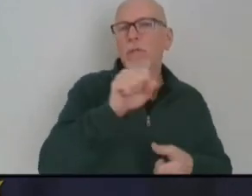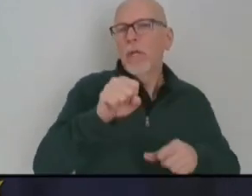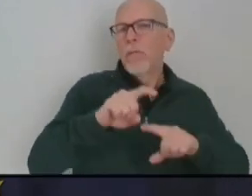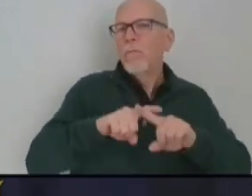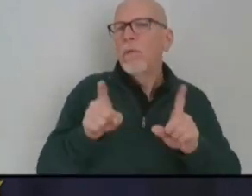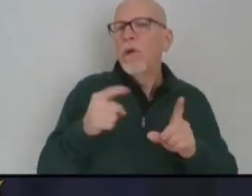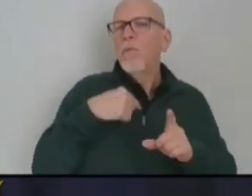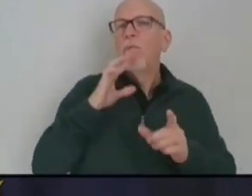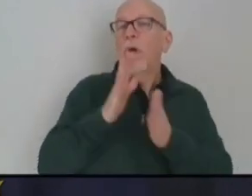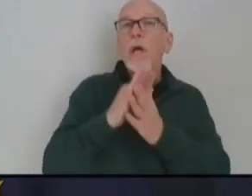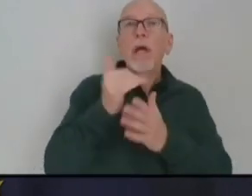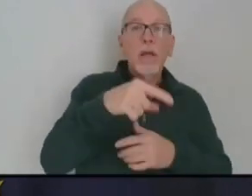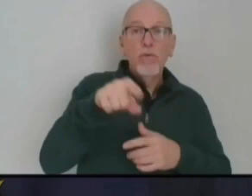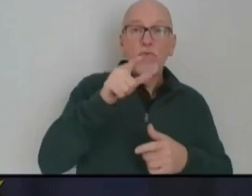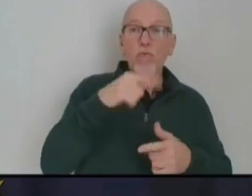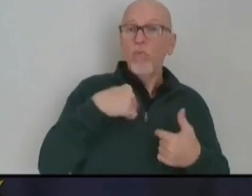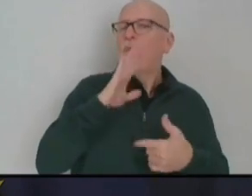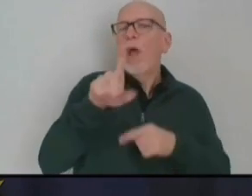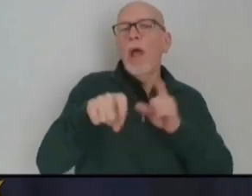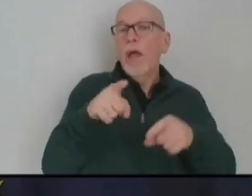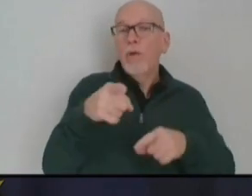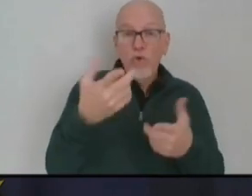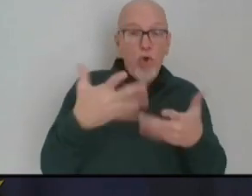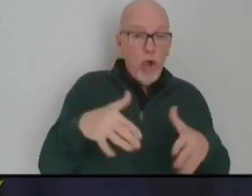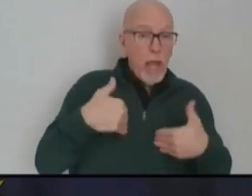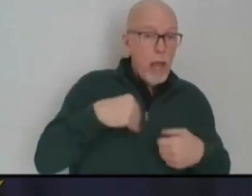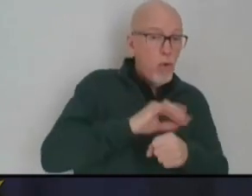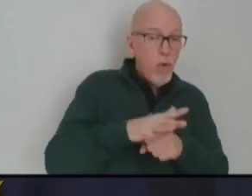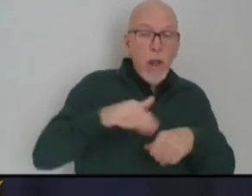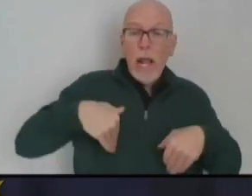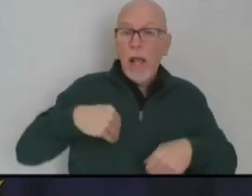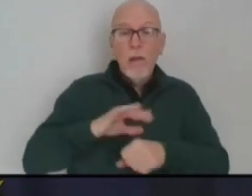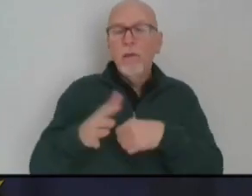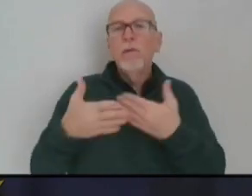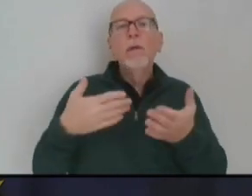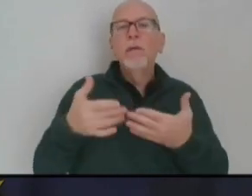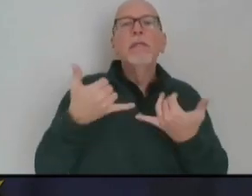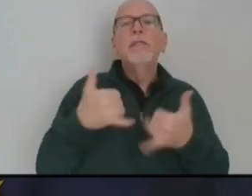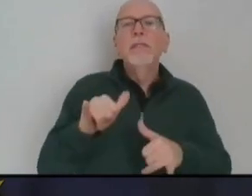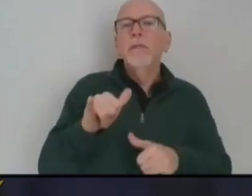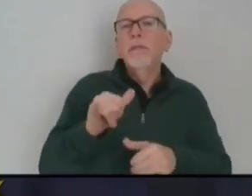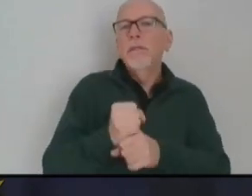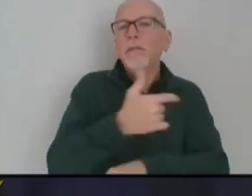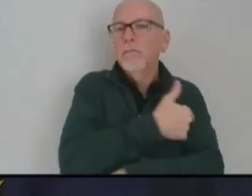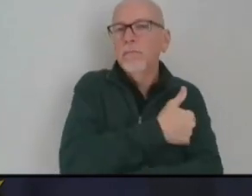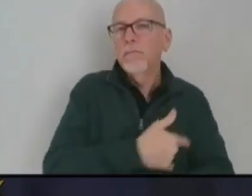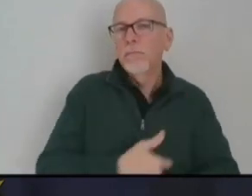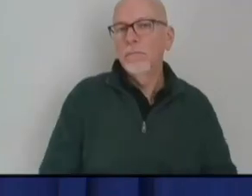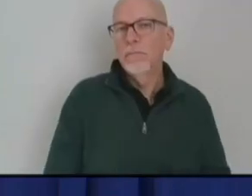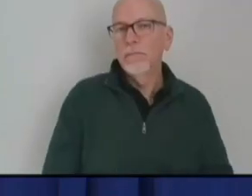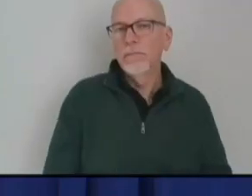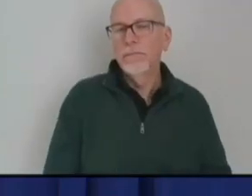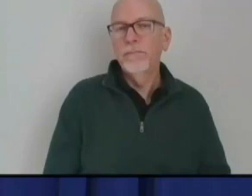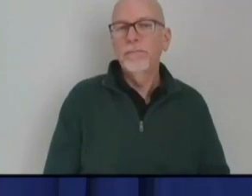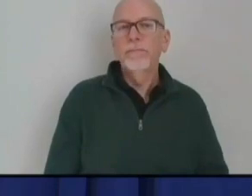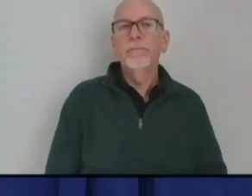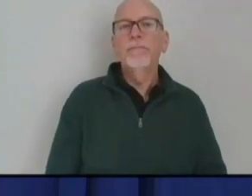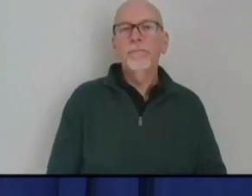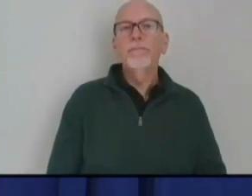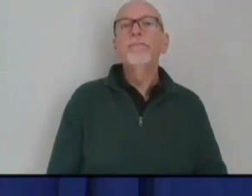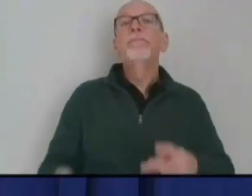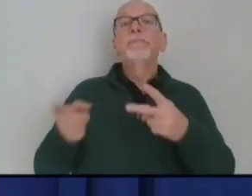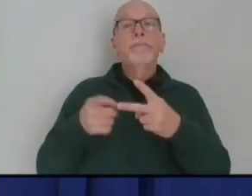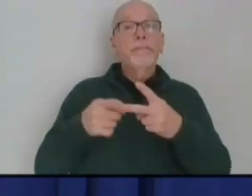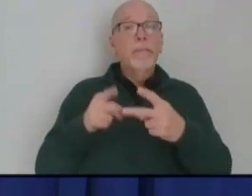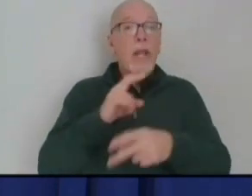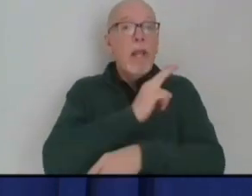ask anybody, whether you've had COVID or not, to go ahead and get the COVID-19 vaccine. And with regards to hospitalizations,